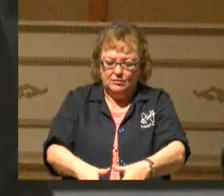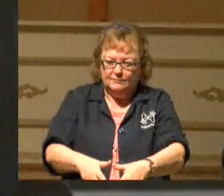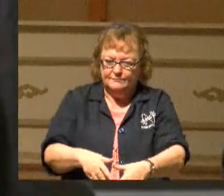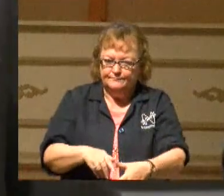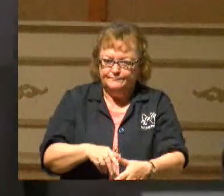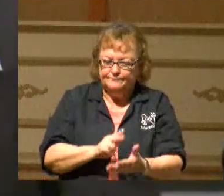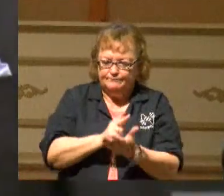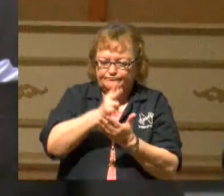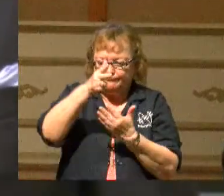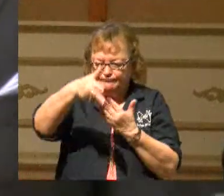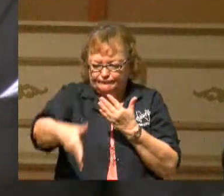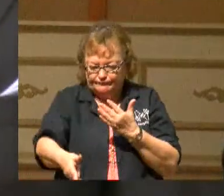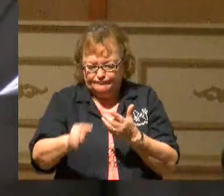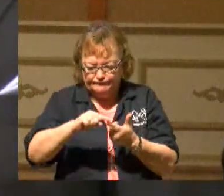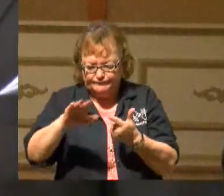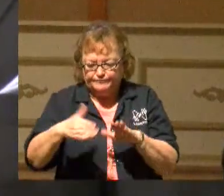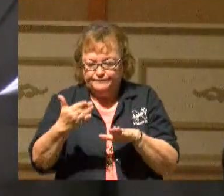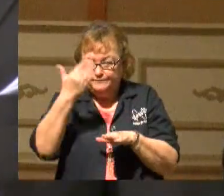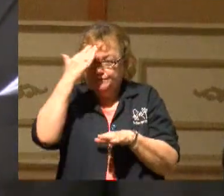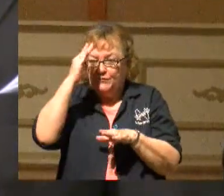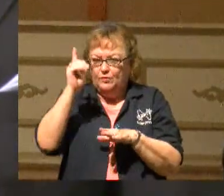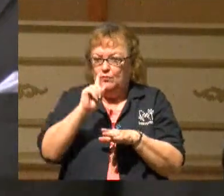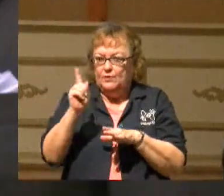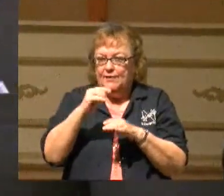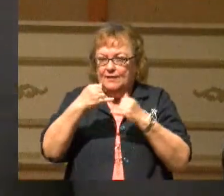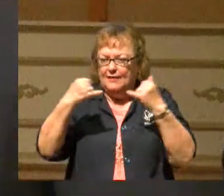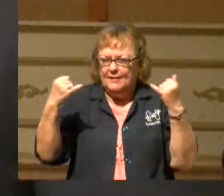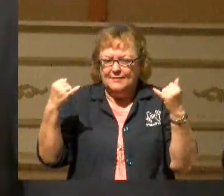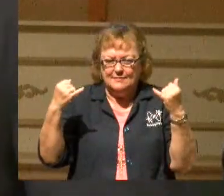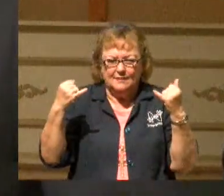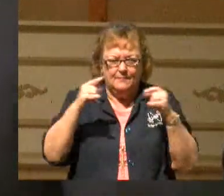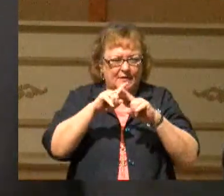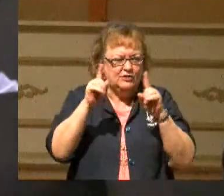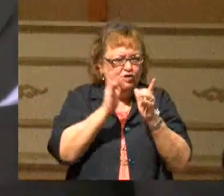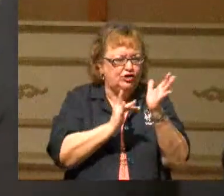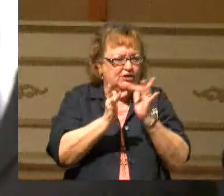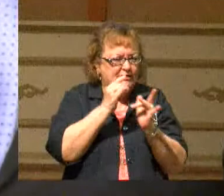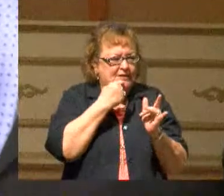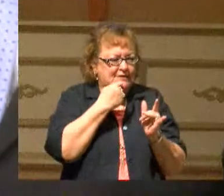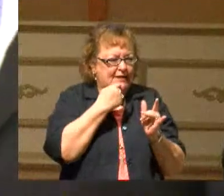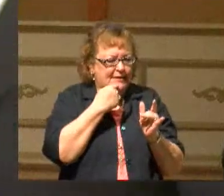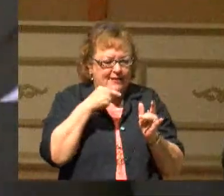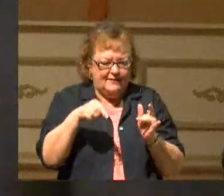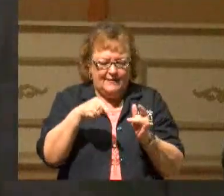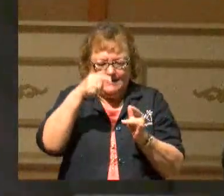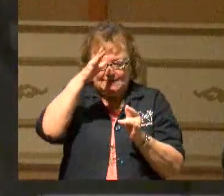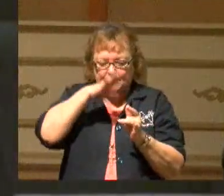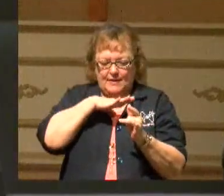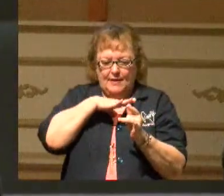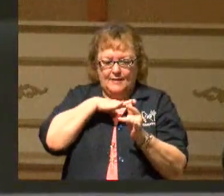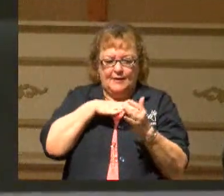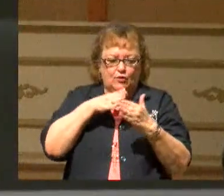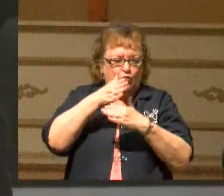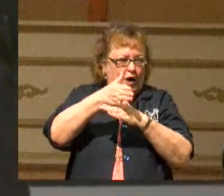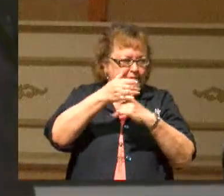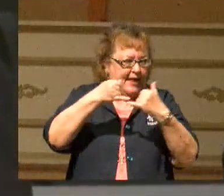I don't know where that line is, but Jesus said that these men had crossed the line.